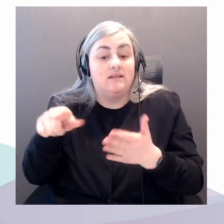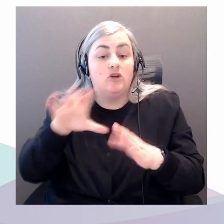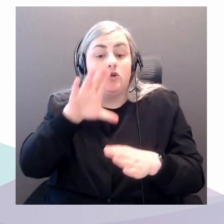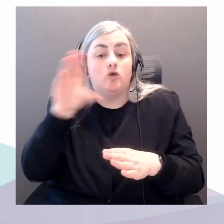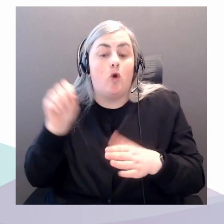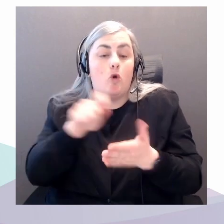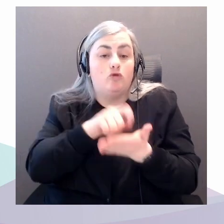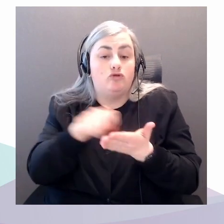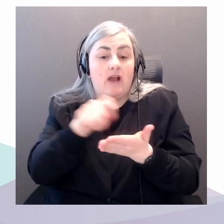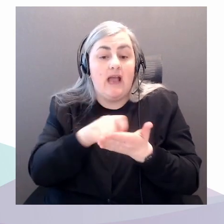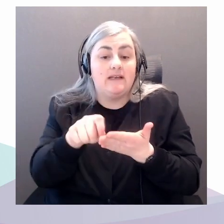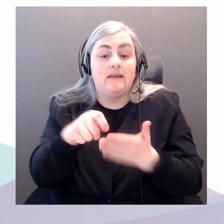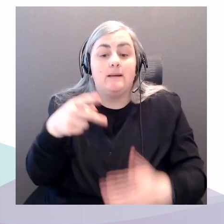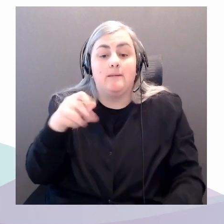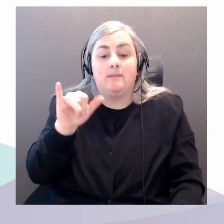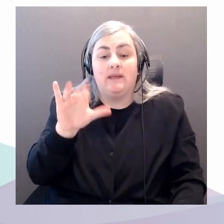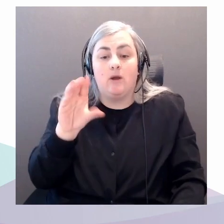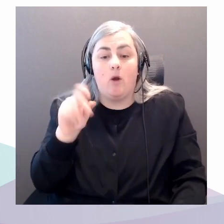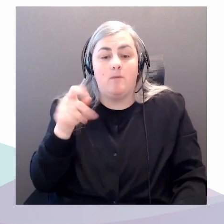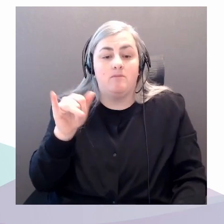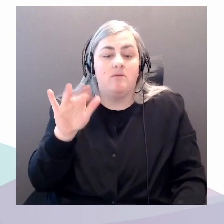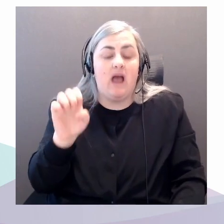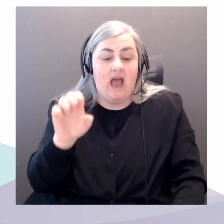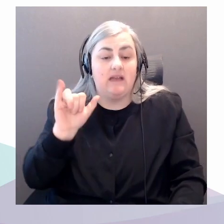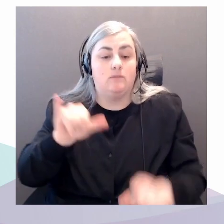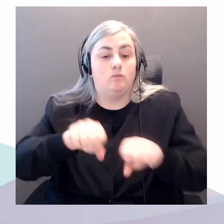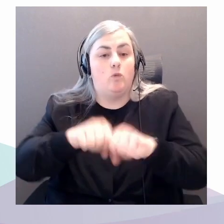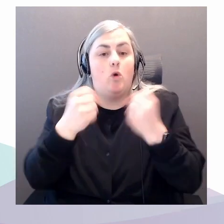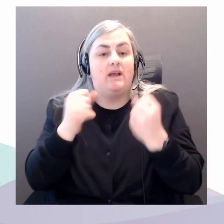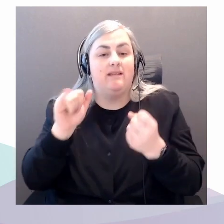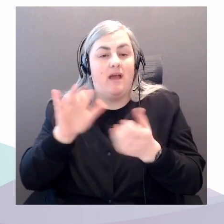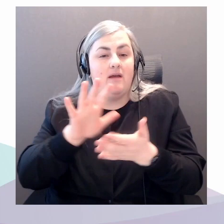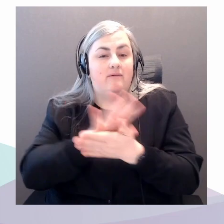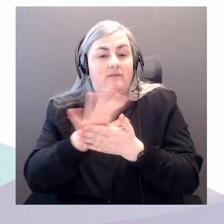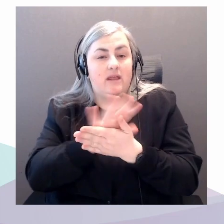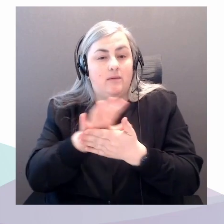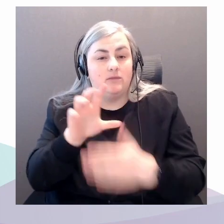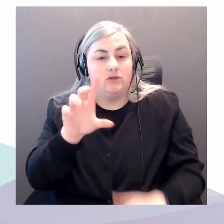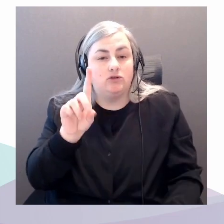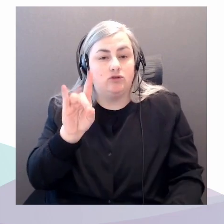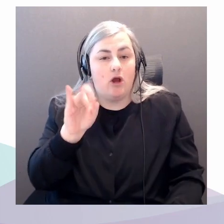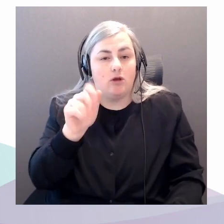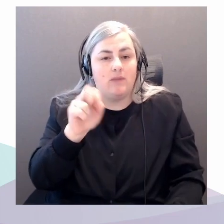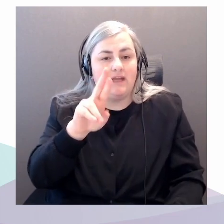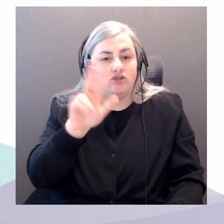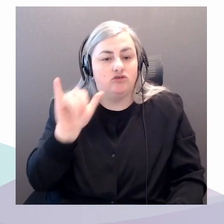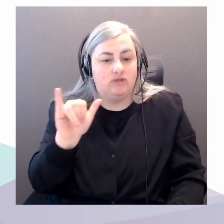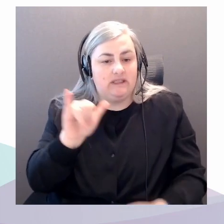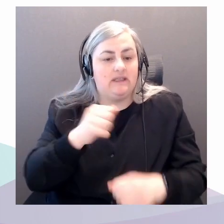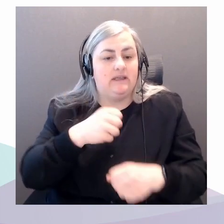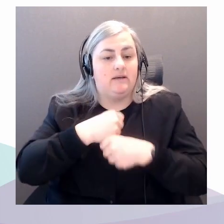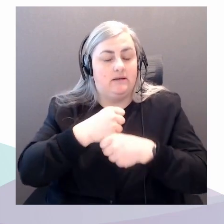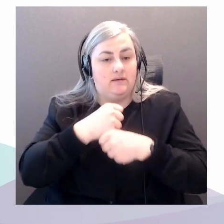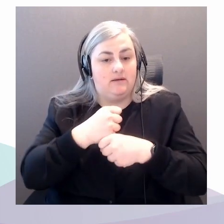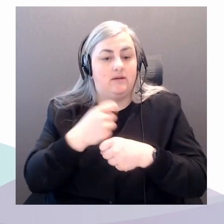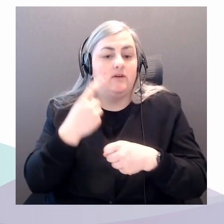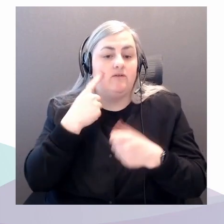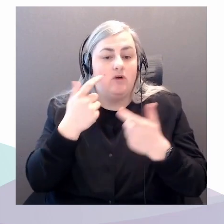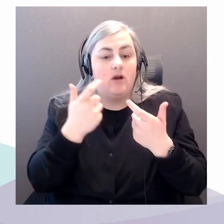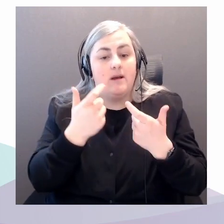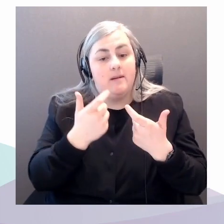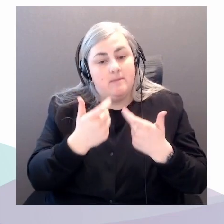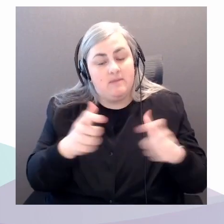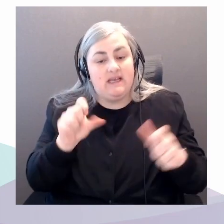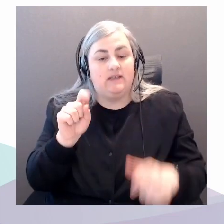documentary film created as part of a partnership between Just Powers and Big Stone Cree Nation. She